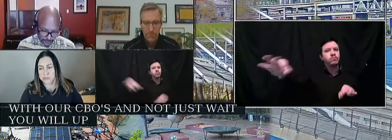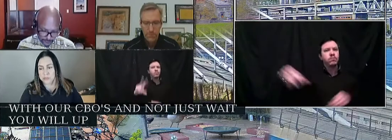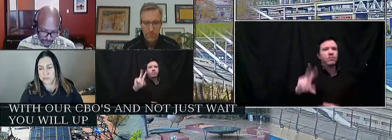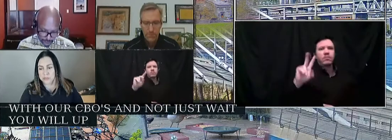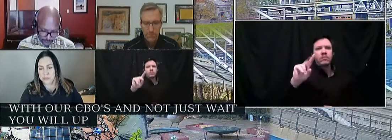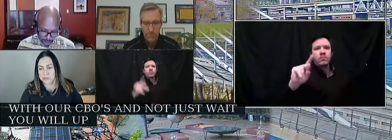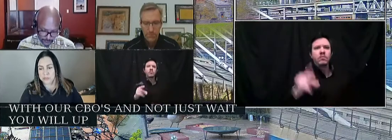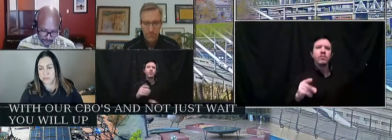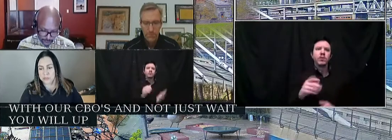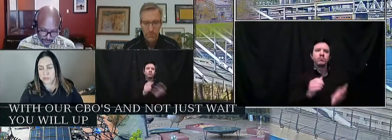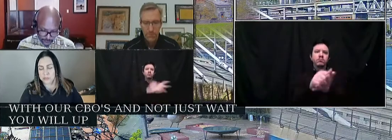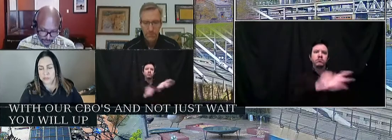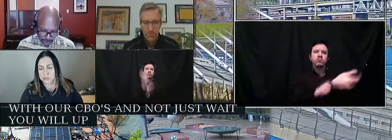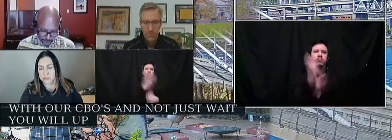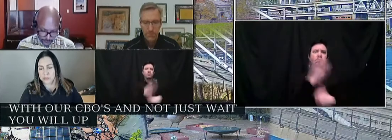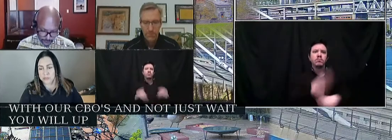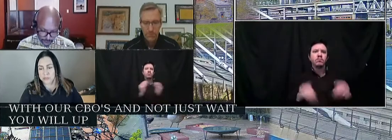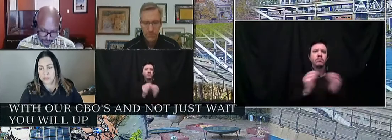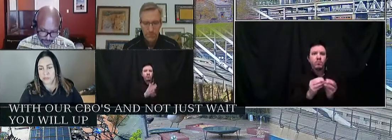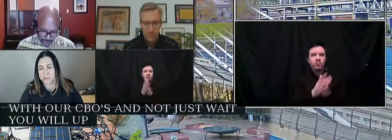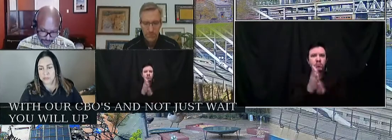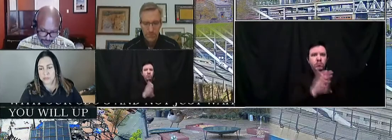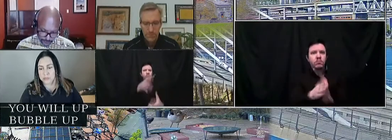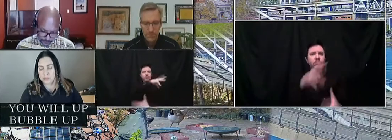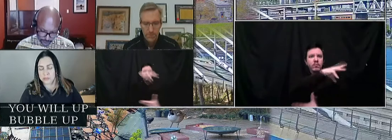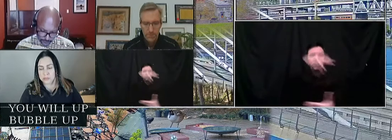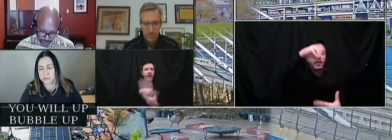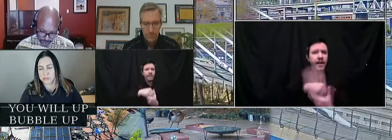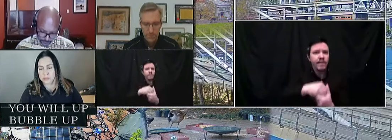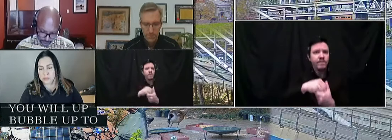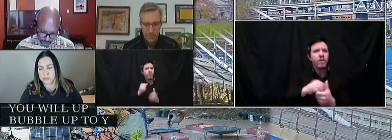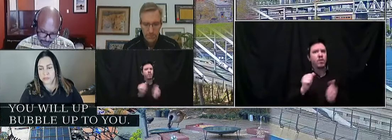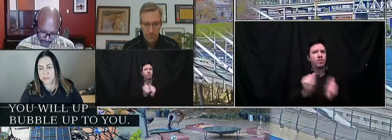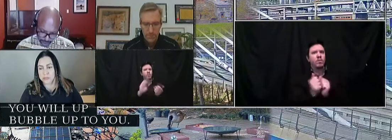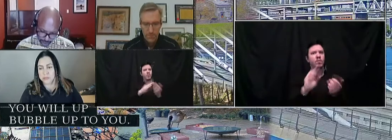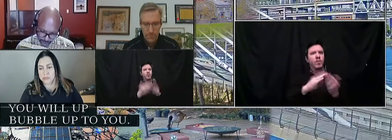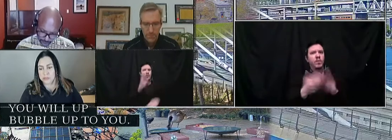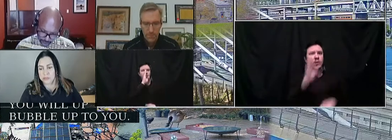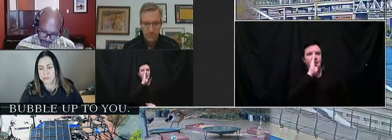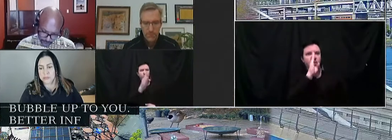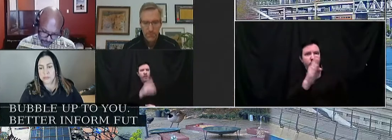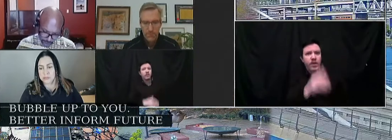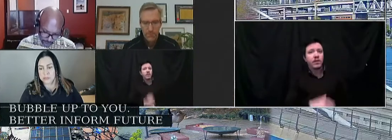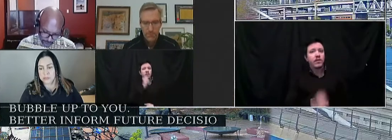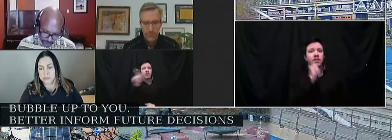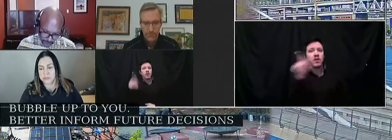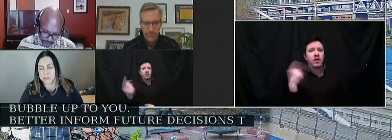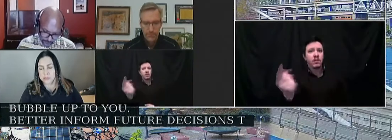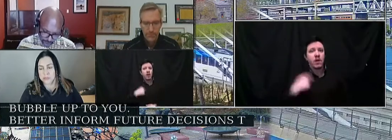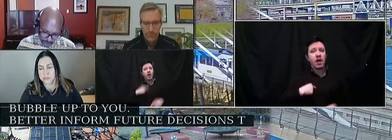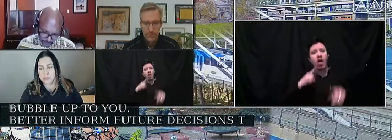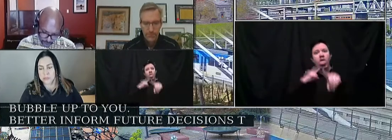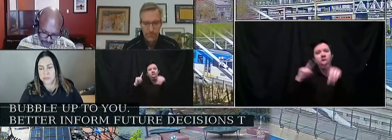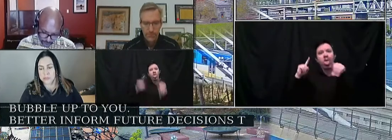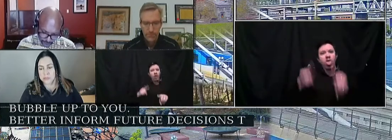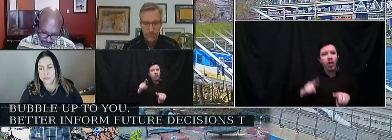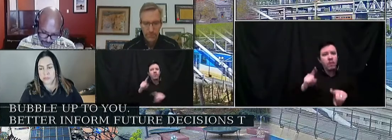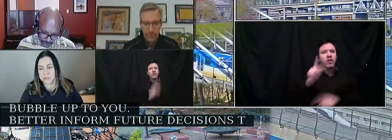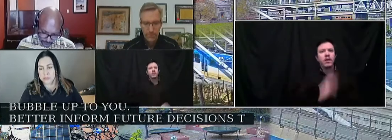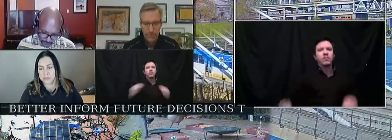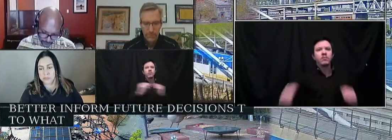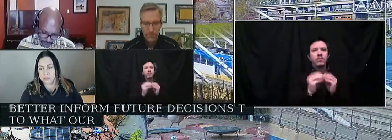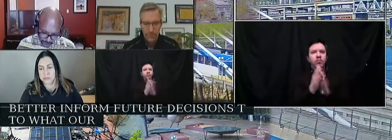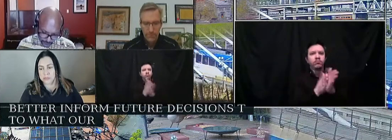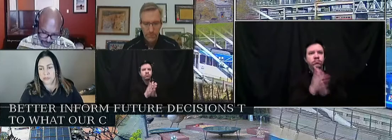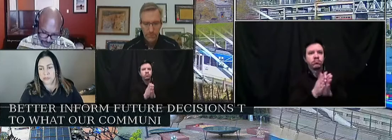engagement with community to better inform future decisions that can respond and not just react to what our communities want and need to thrive.